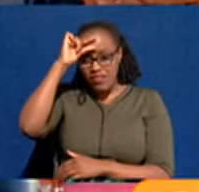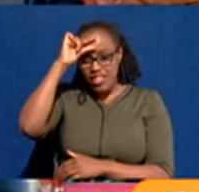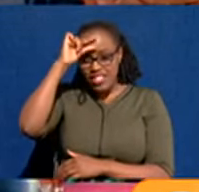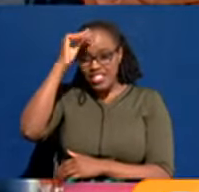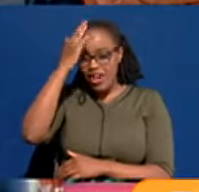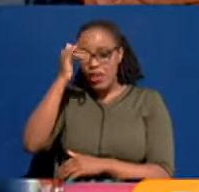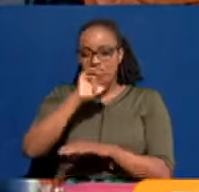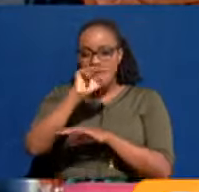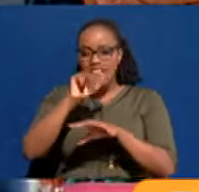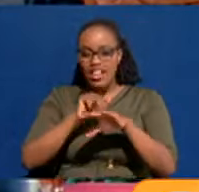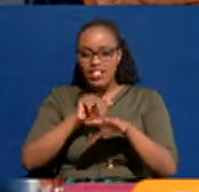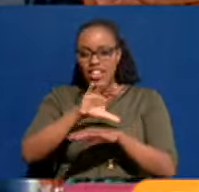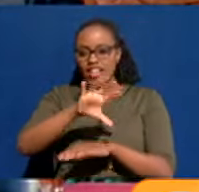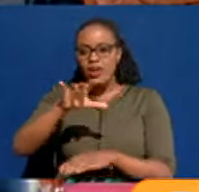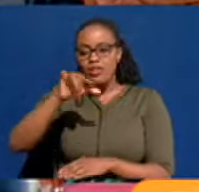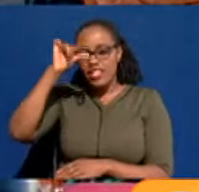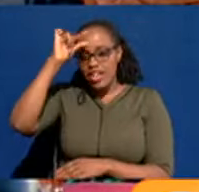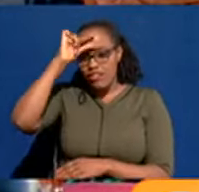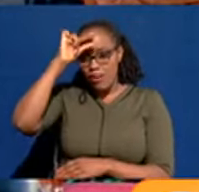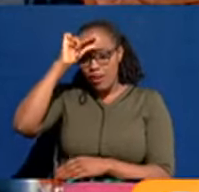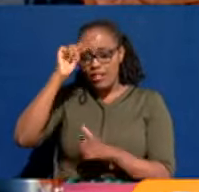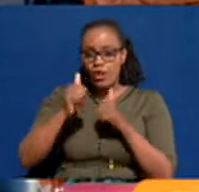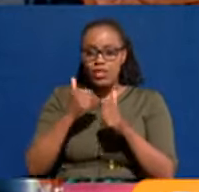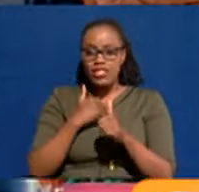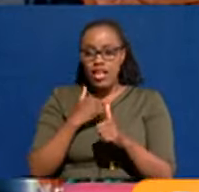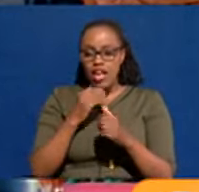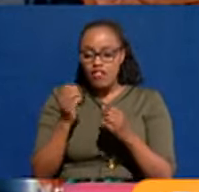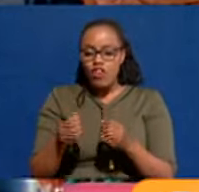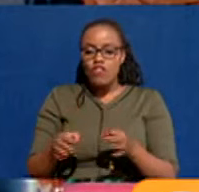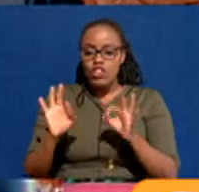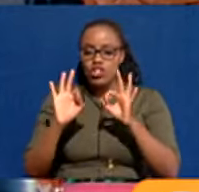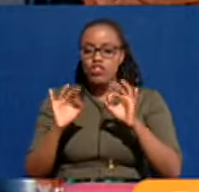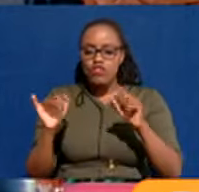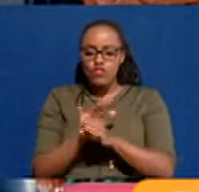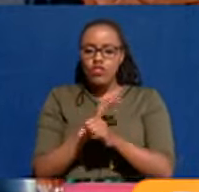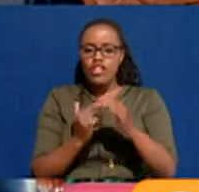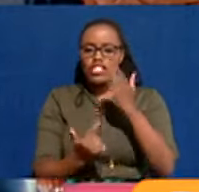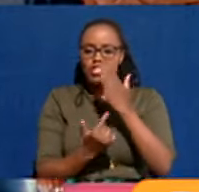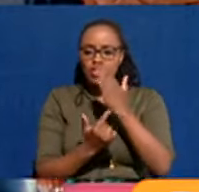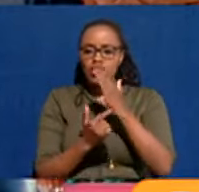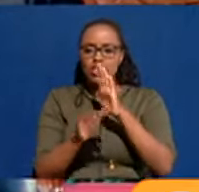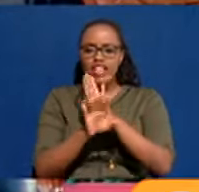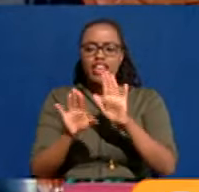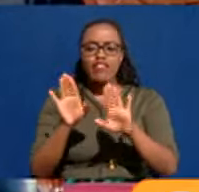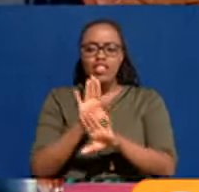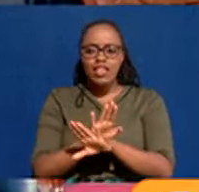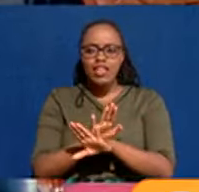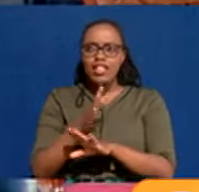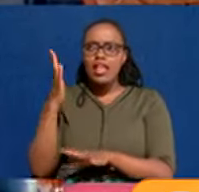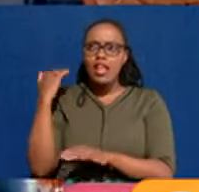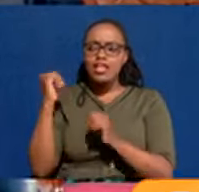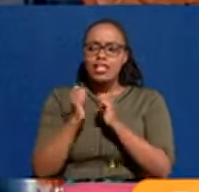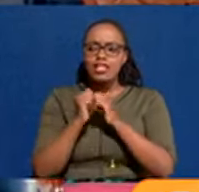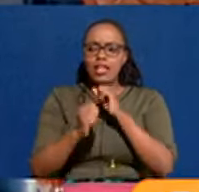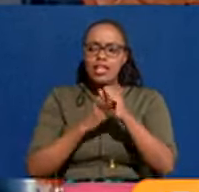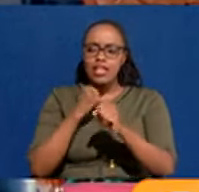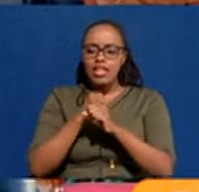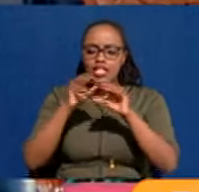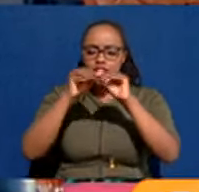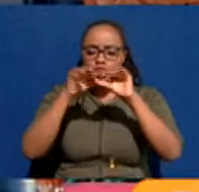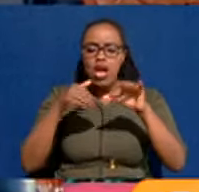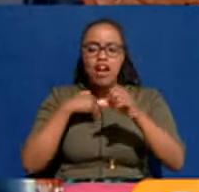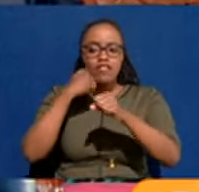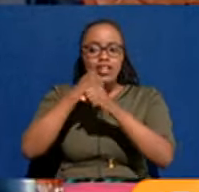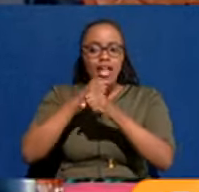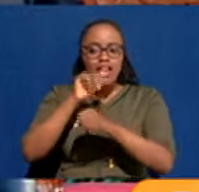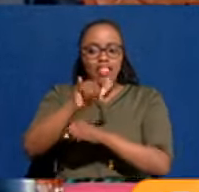Because this is a national and county government that has fully digitized all payments. In the last 10 years of the evolution, no county has